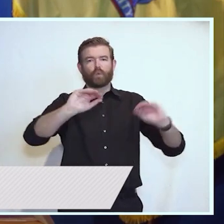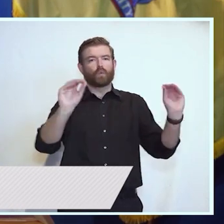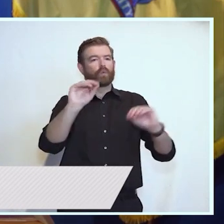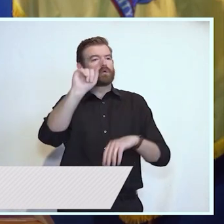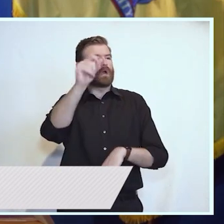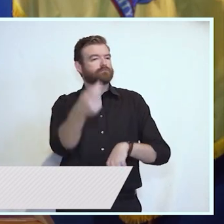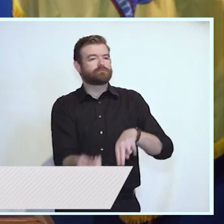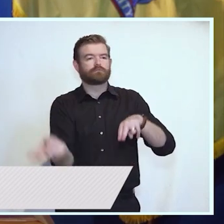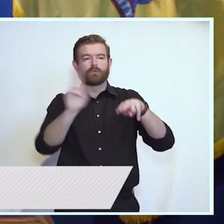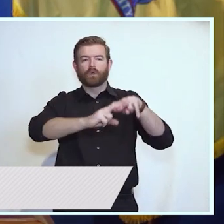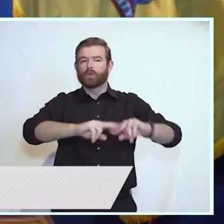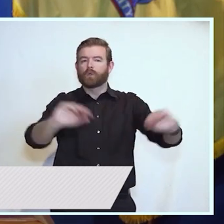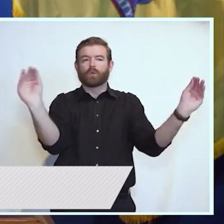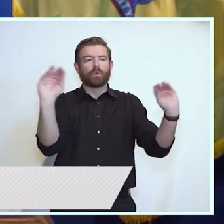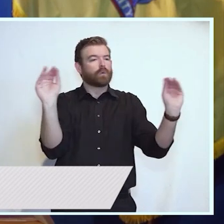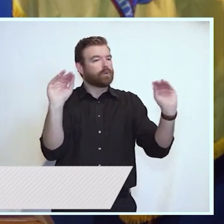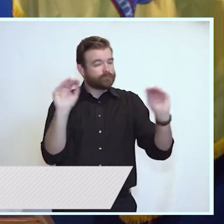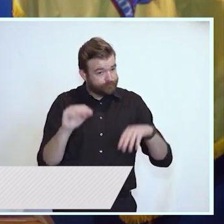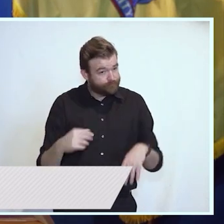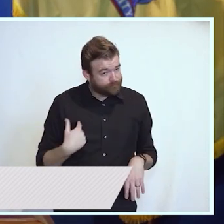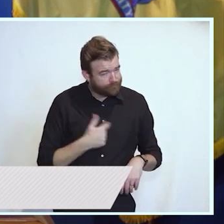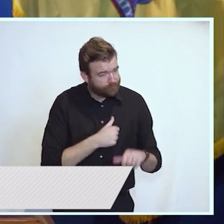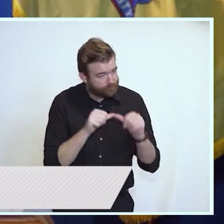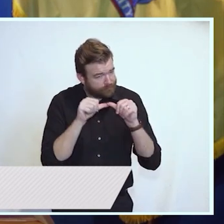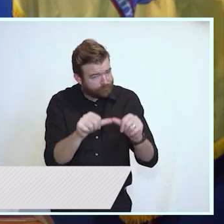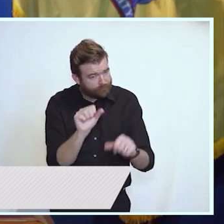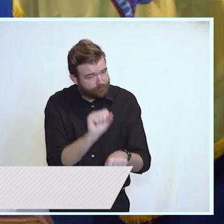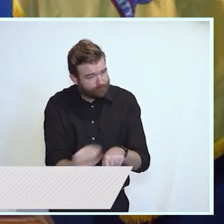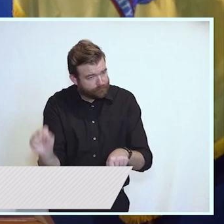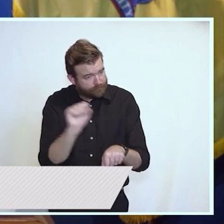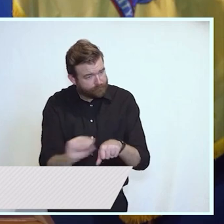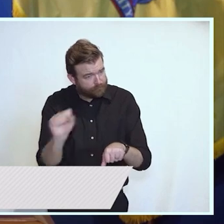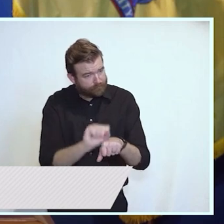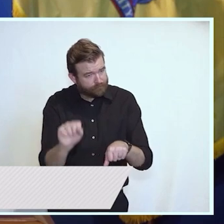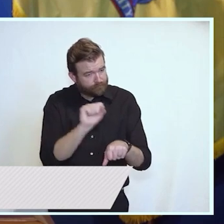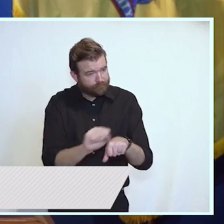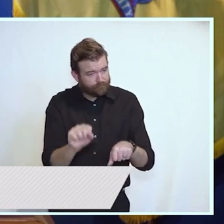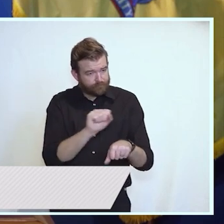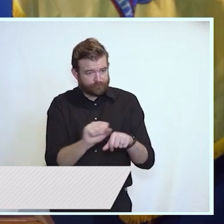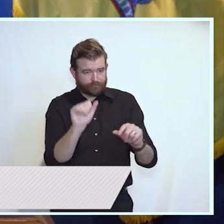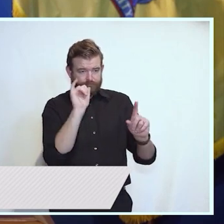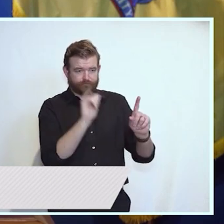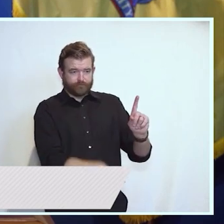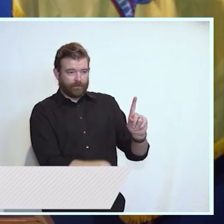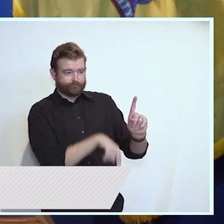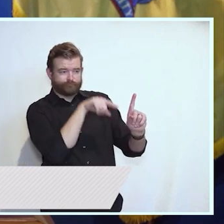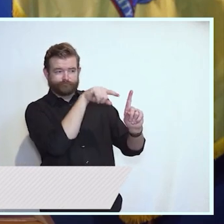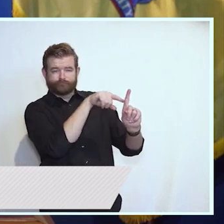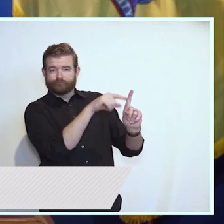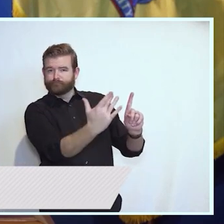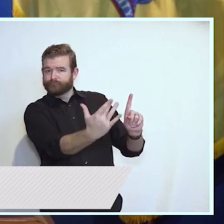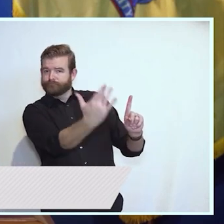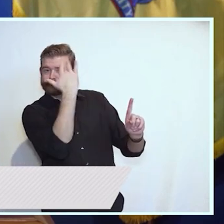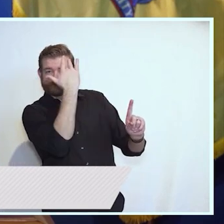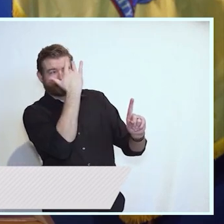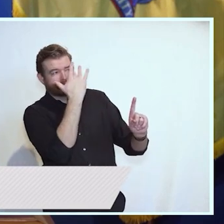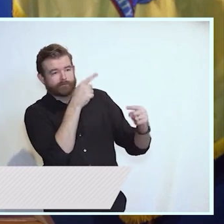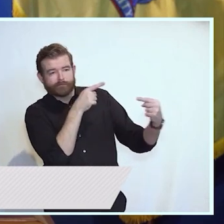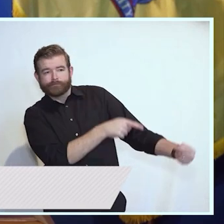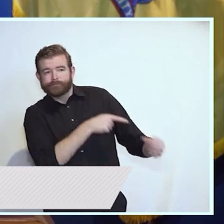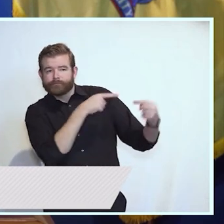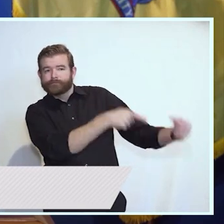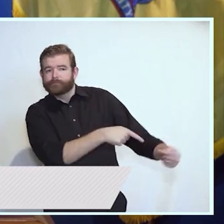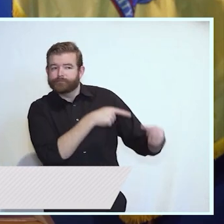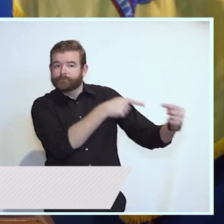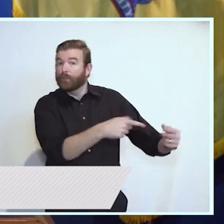increases and we will continue our work taking on the one issue that has stood in the way of too many New Jersey families for far